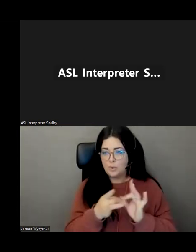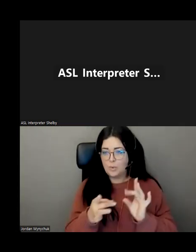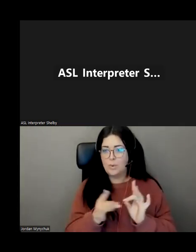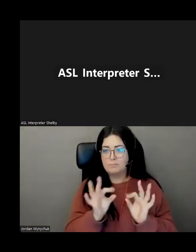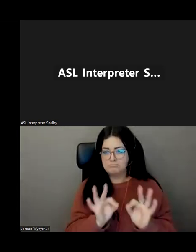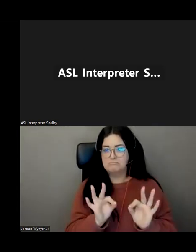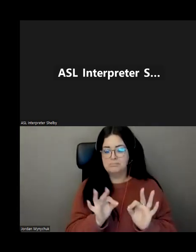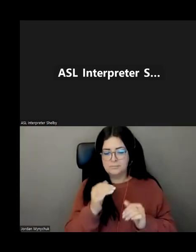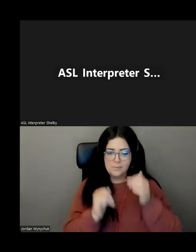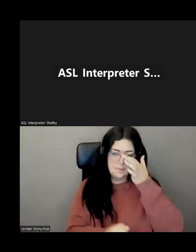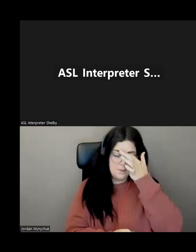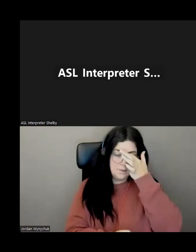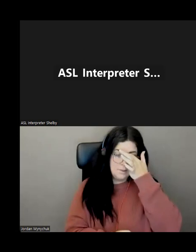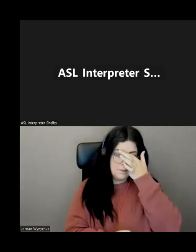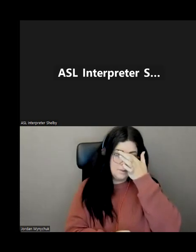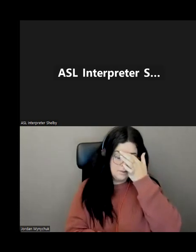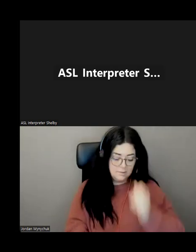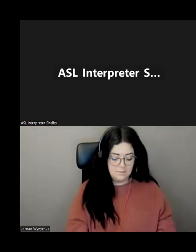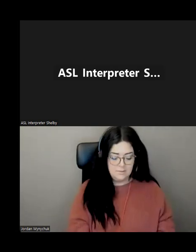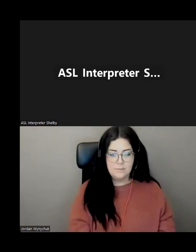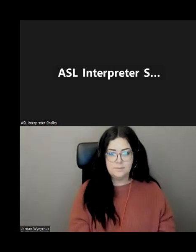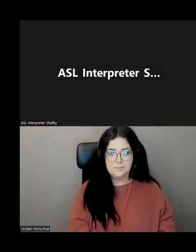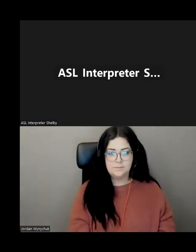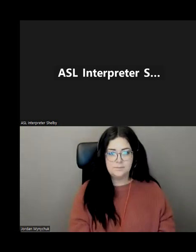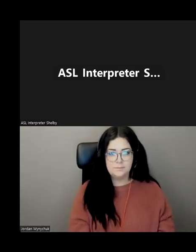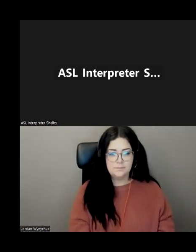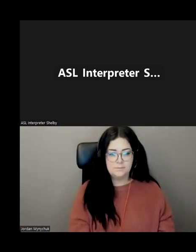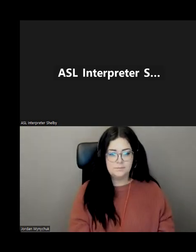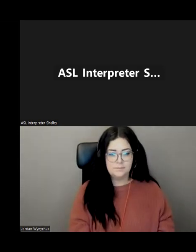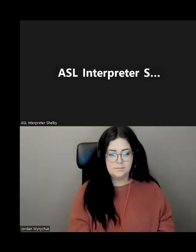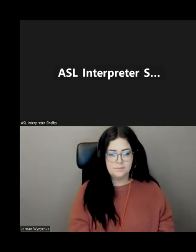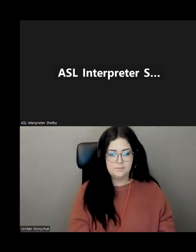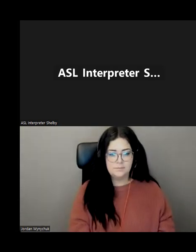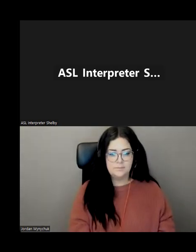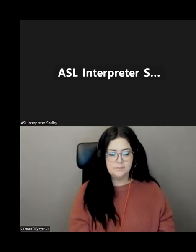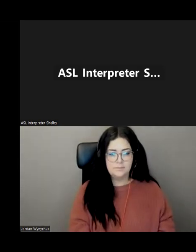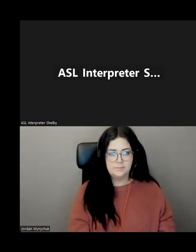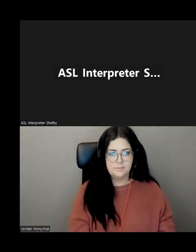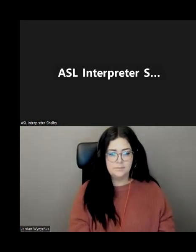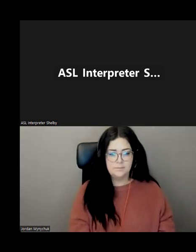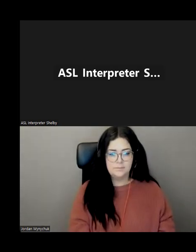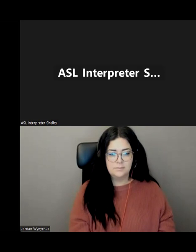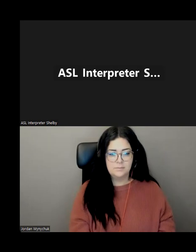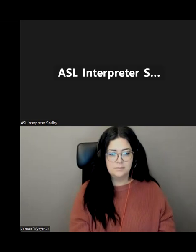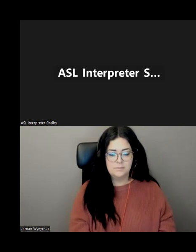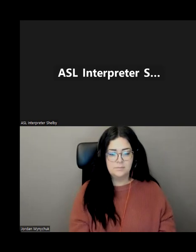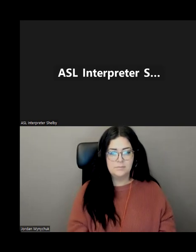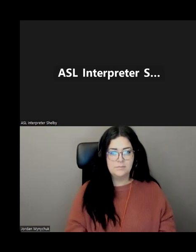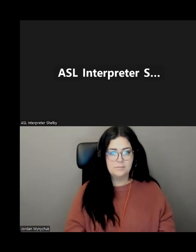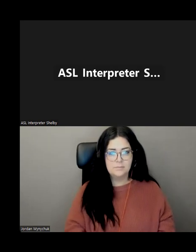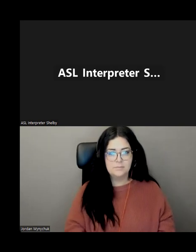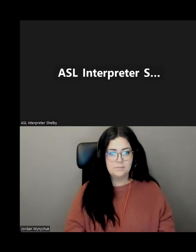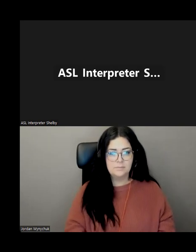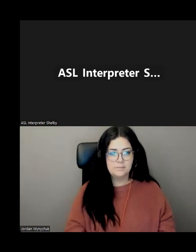great uh getting lifeline is easy as i said before